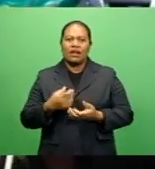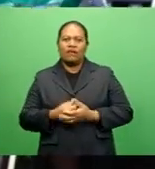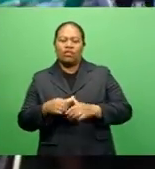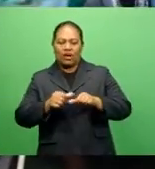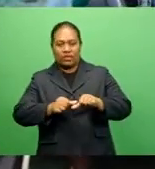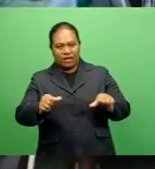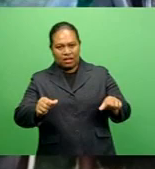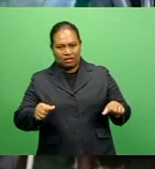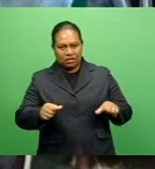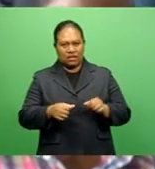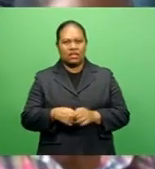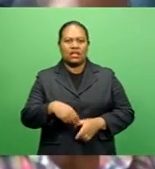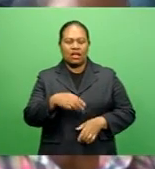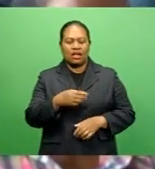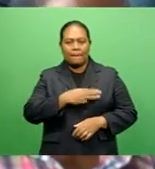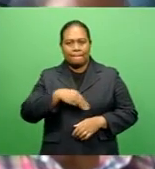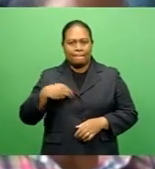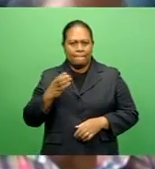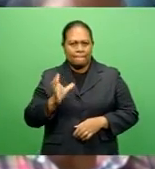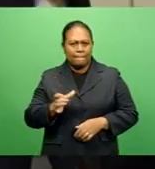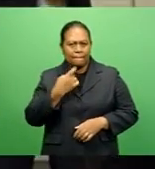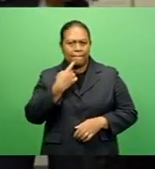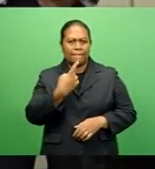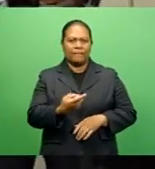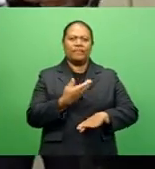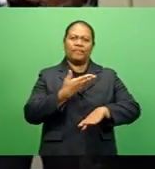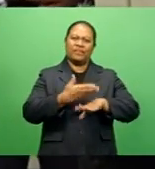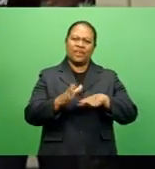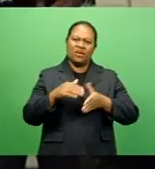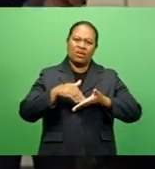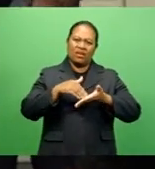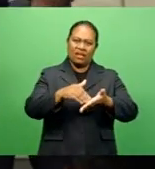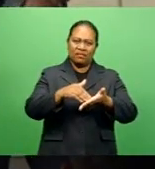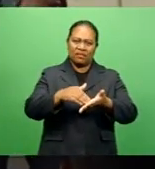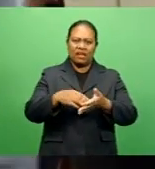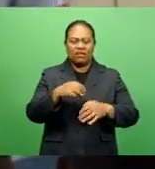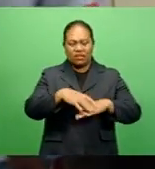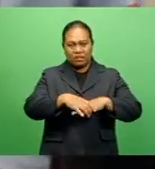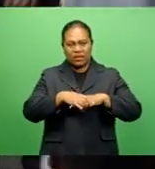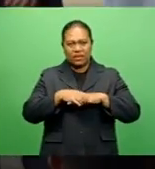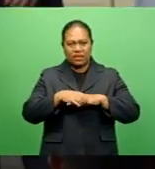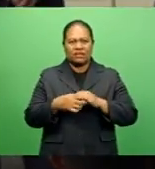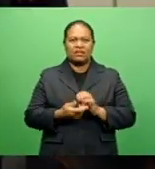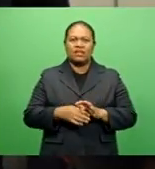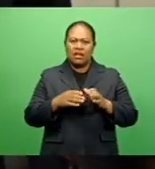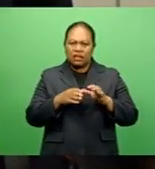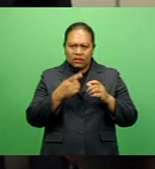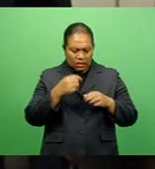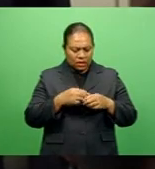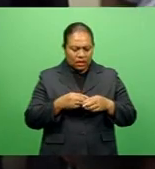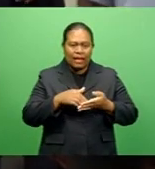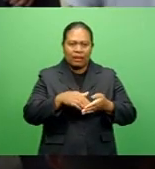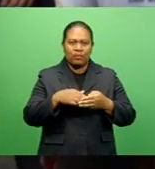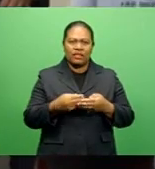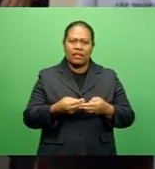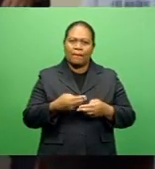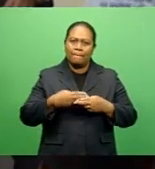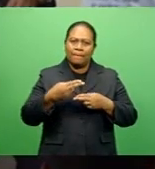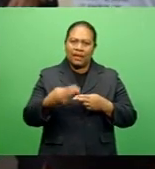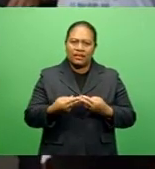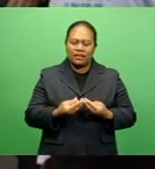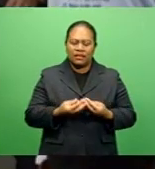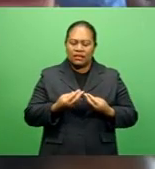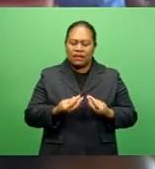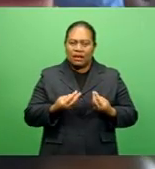agriculture. Dr. Reddy says the new kits from the British High Commission included planting materials, seedlings, and other agricultural